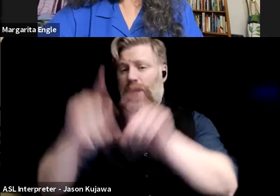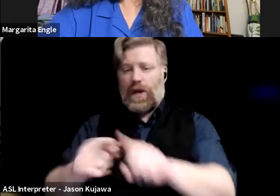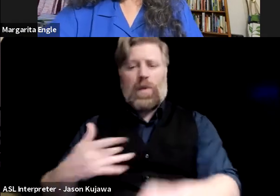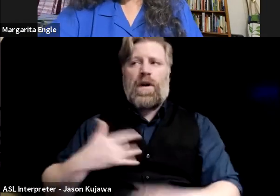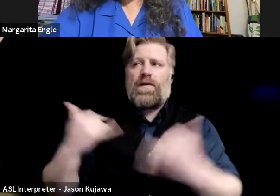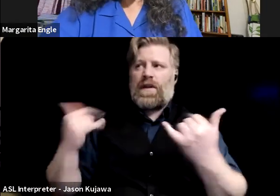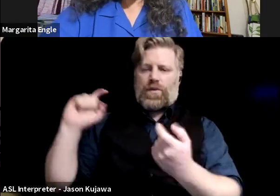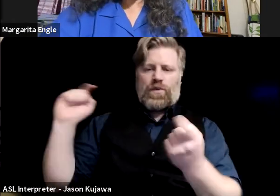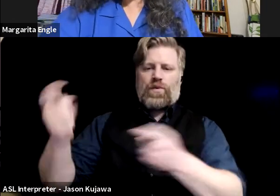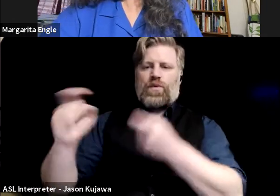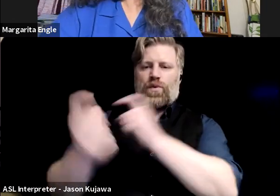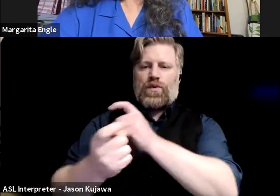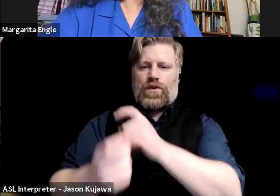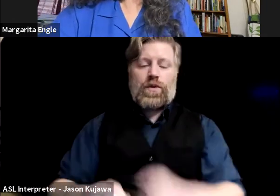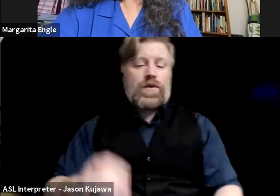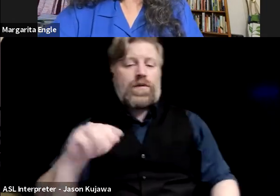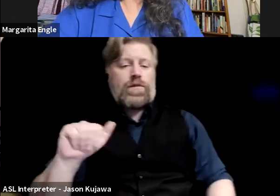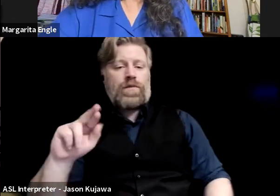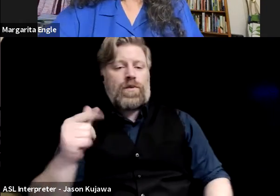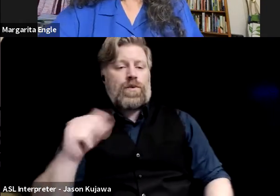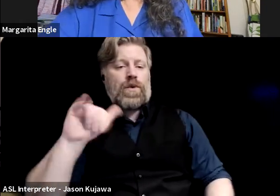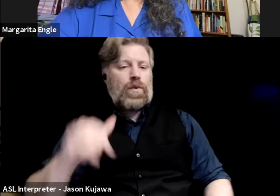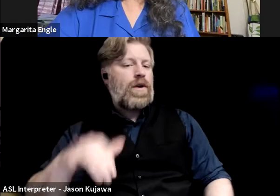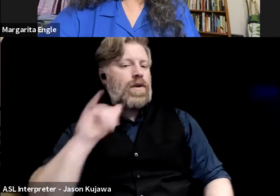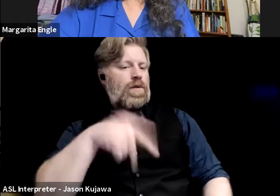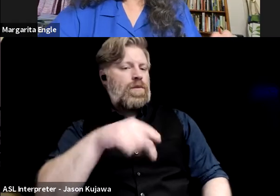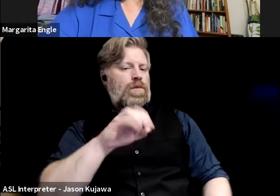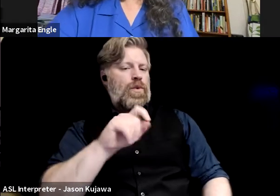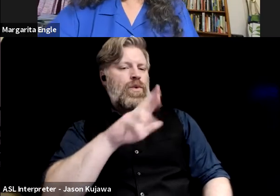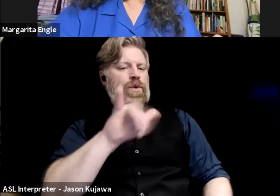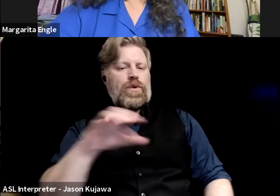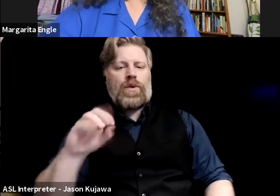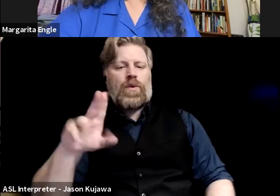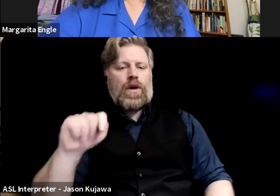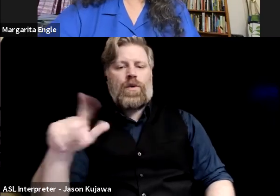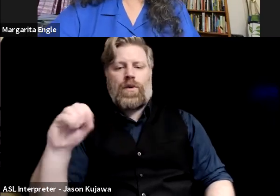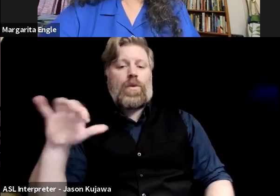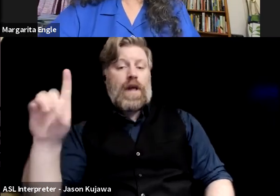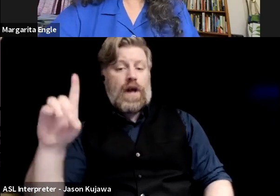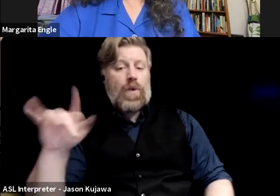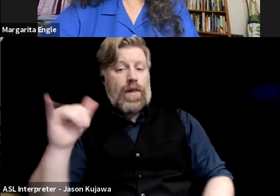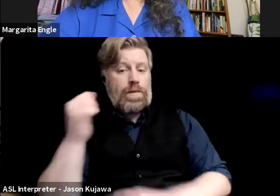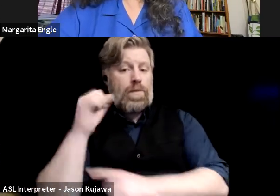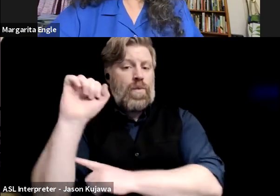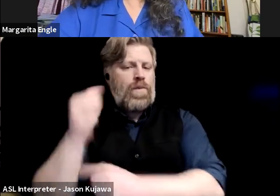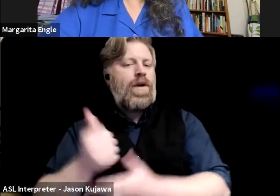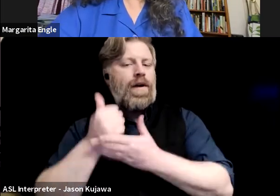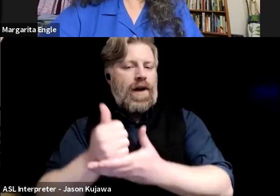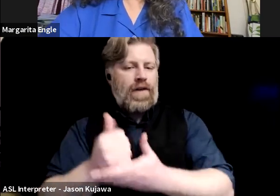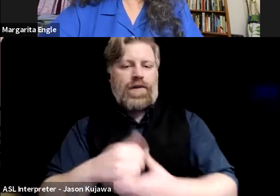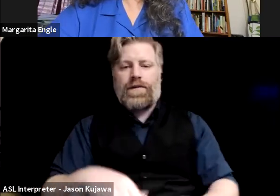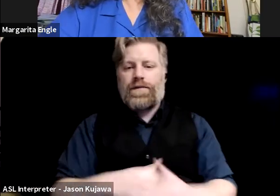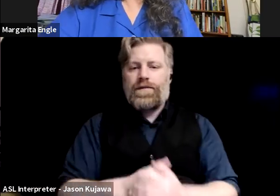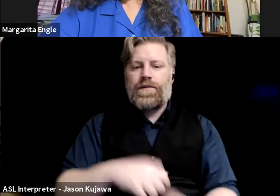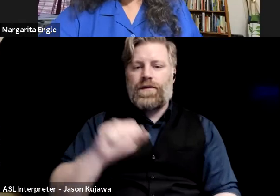Poetry Out Loud movement has helped a lot, I think, and Sylvia Fardell has helped, because she's trained, she's, uh,